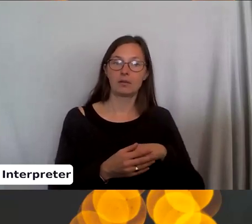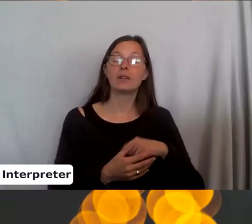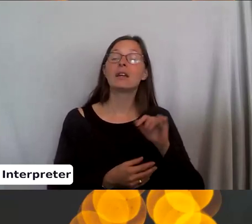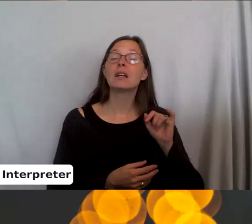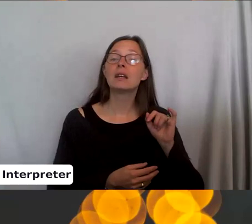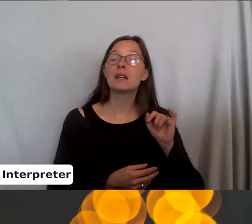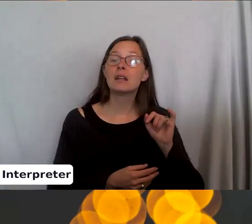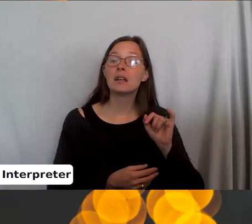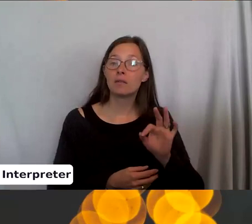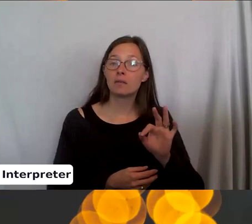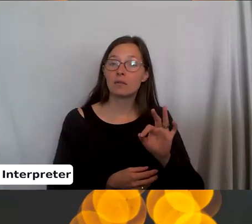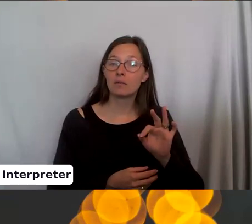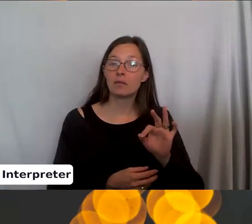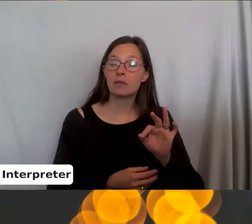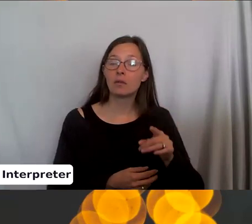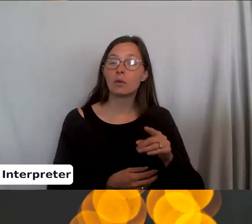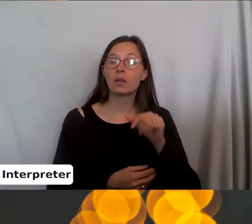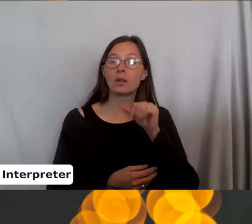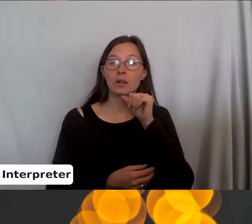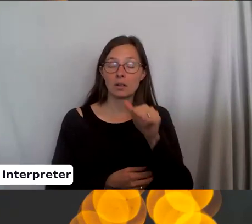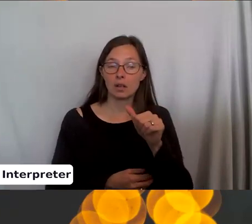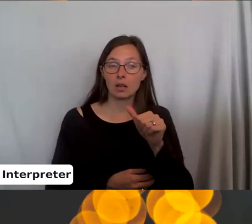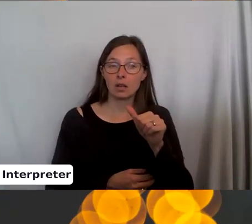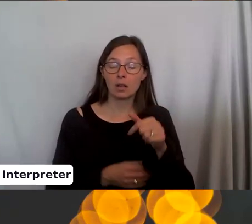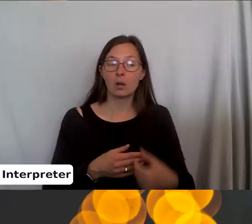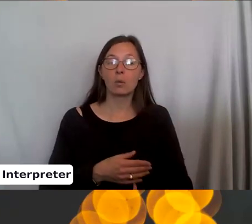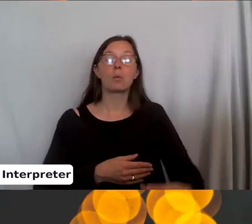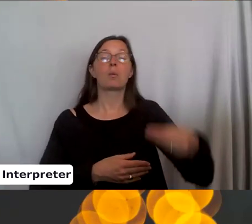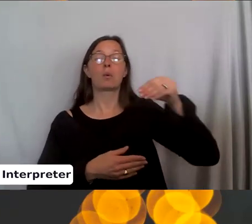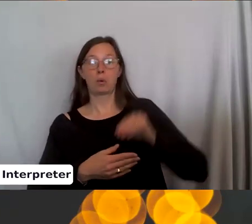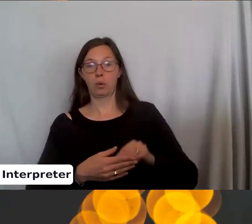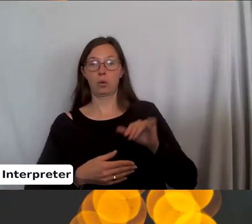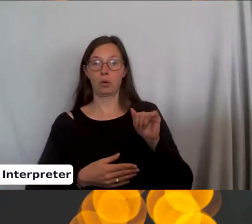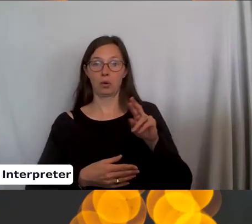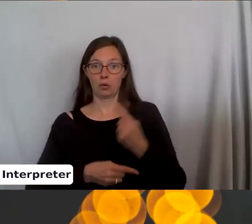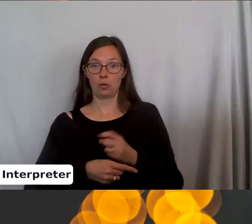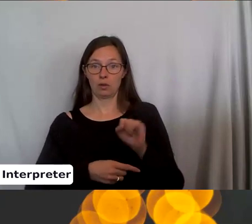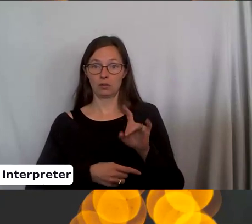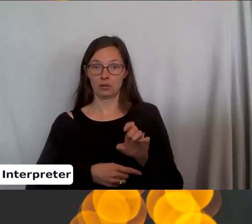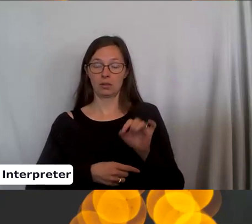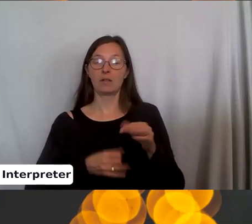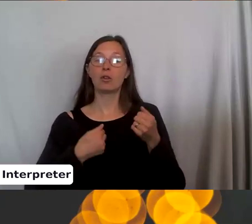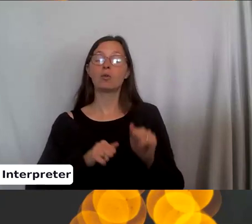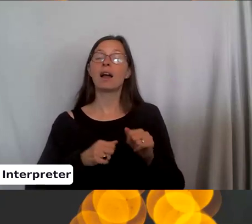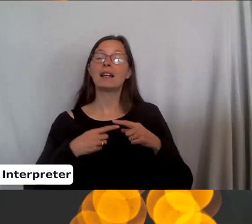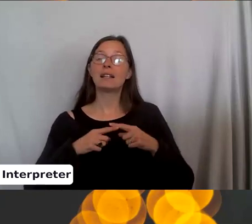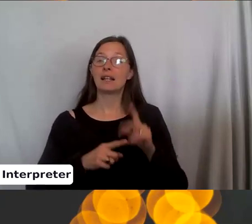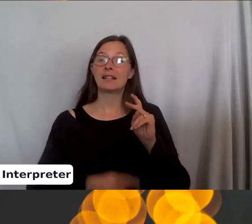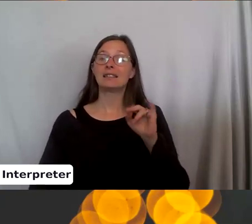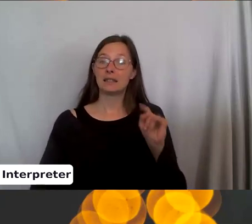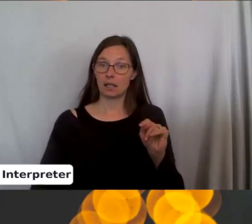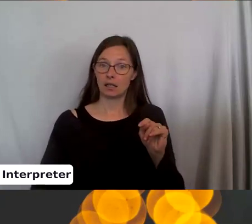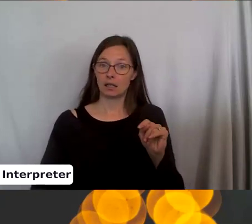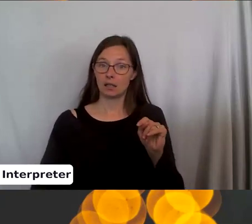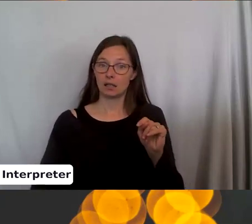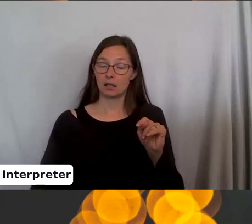not bring the yarn to the correct side. If you try to knit with the yarn from the back or from the